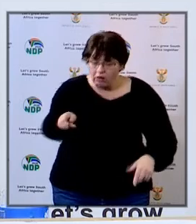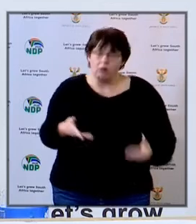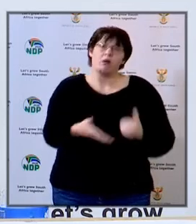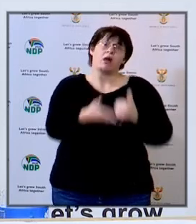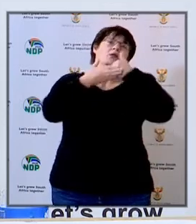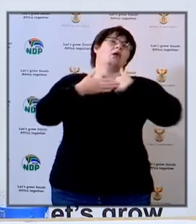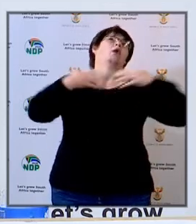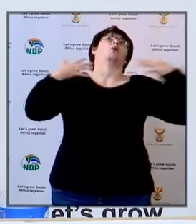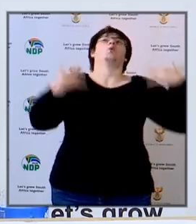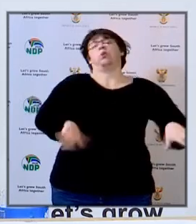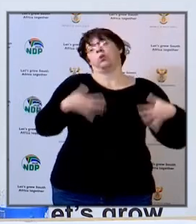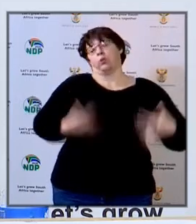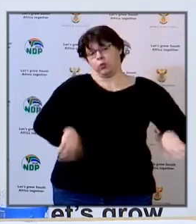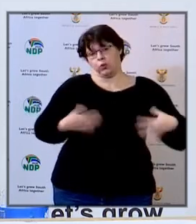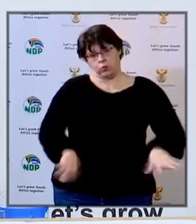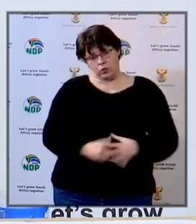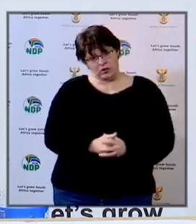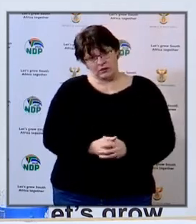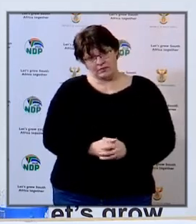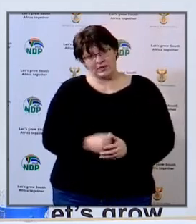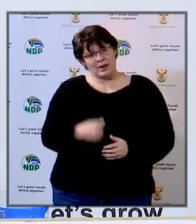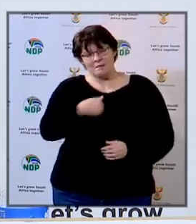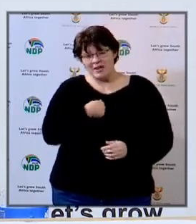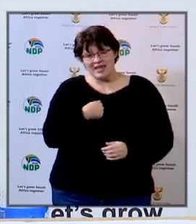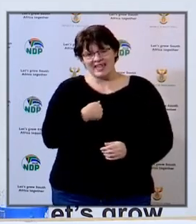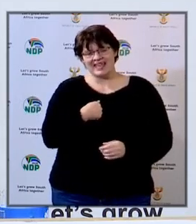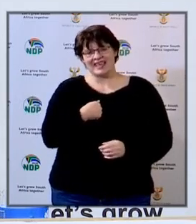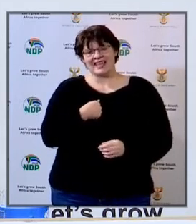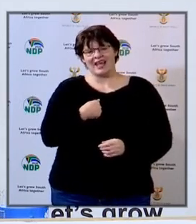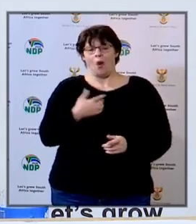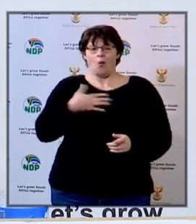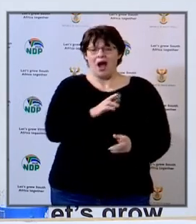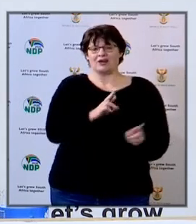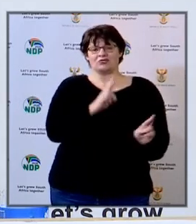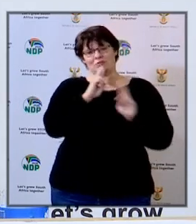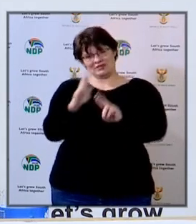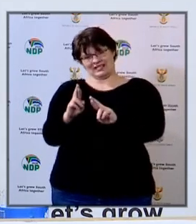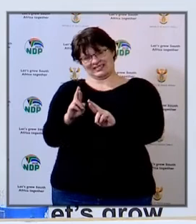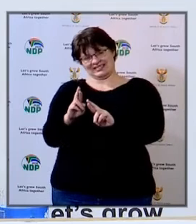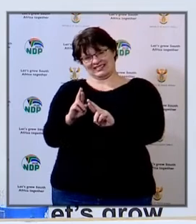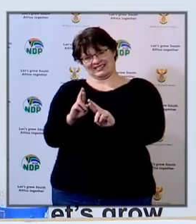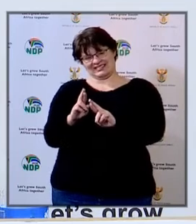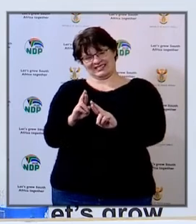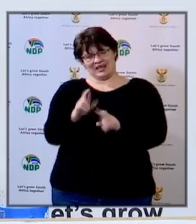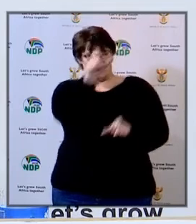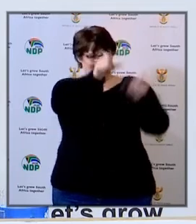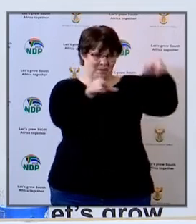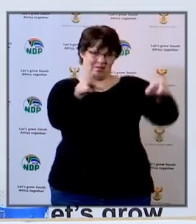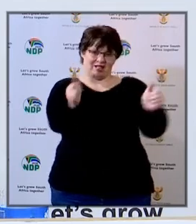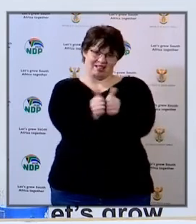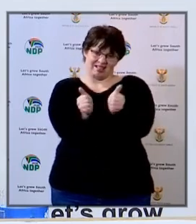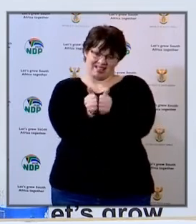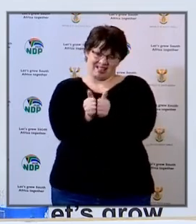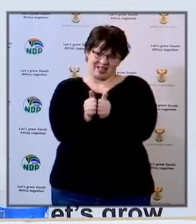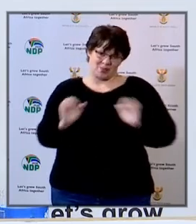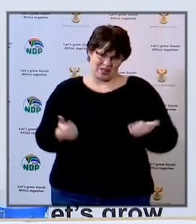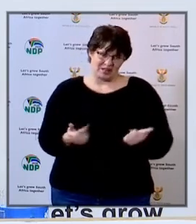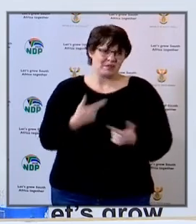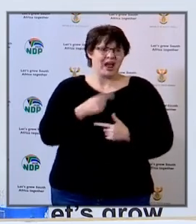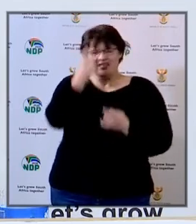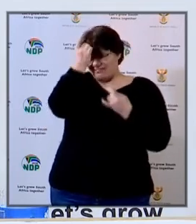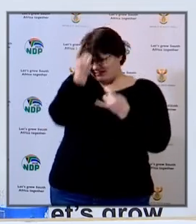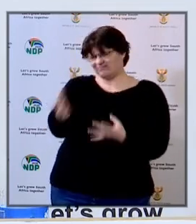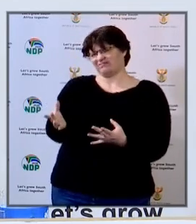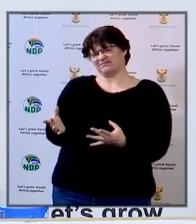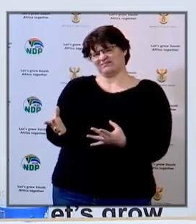communities. Chair, I think I will not be representing my colleagues well if I don't say, and I think we'll mention it